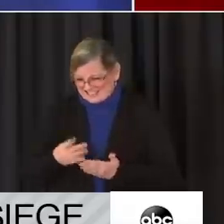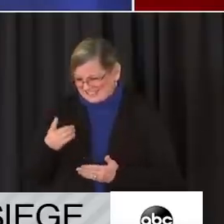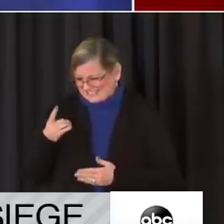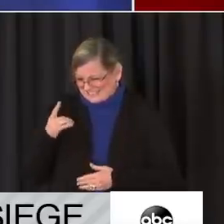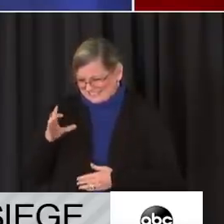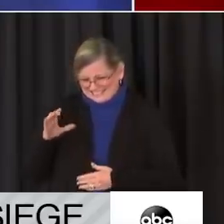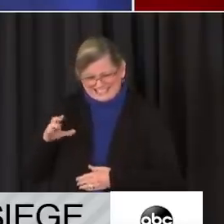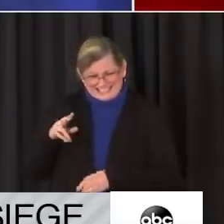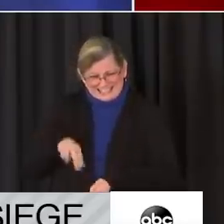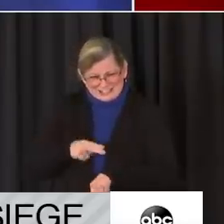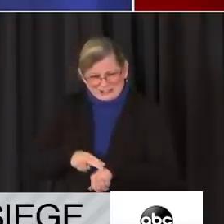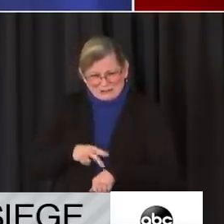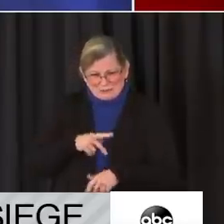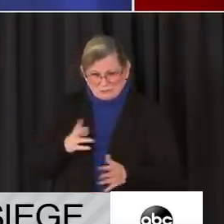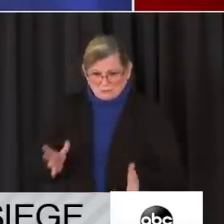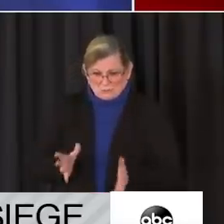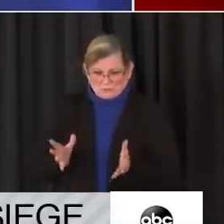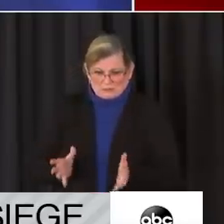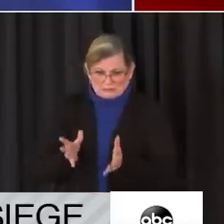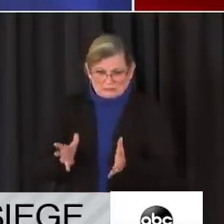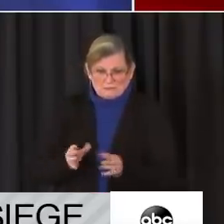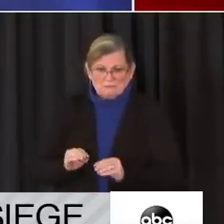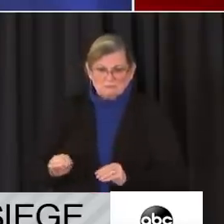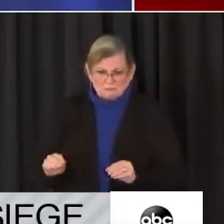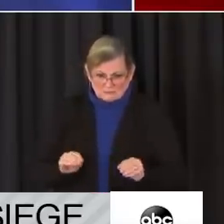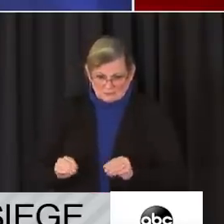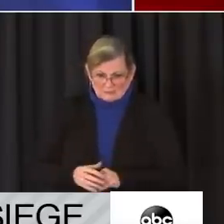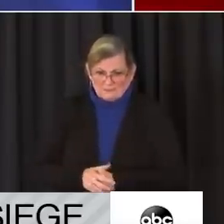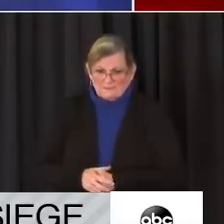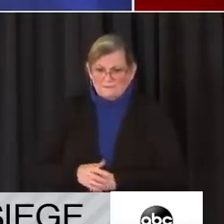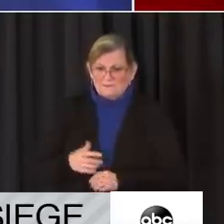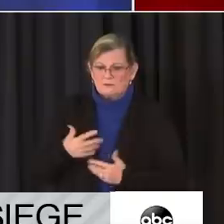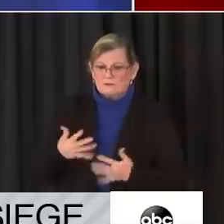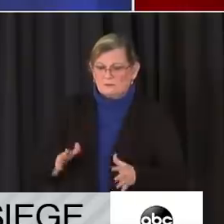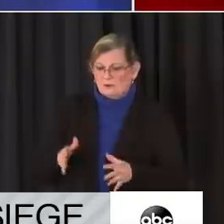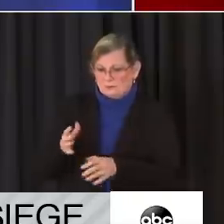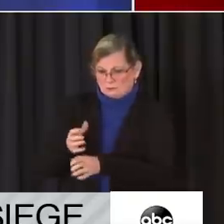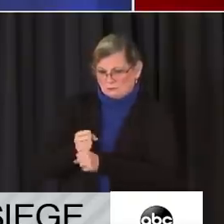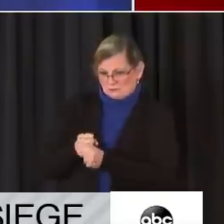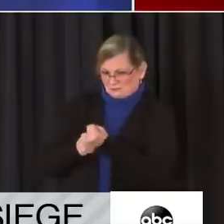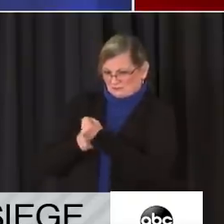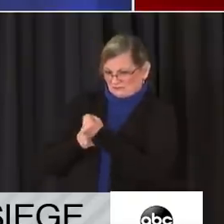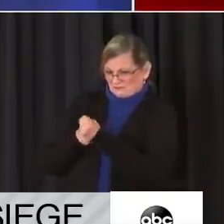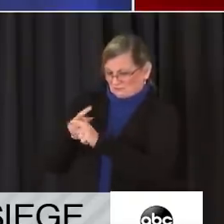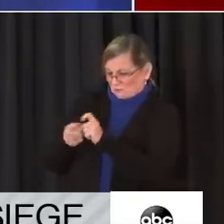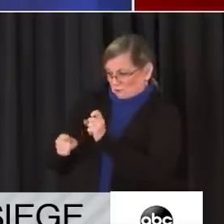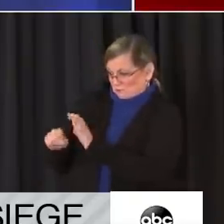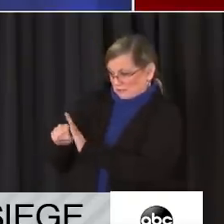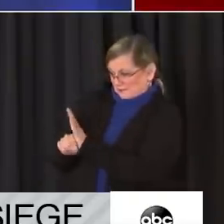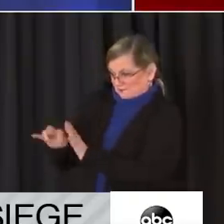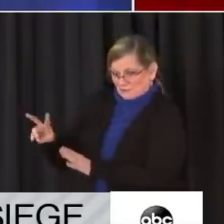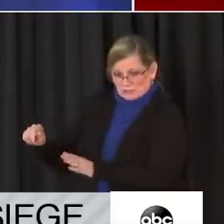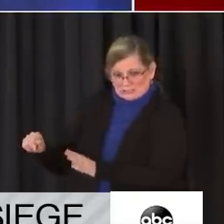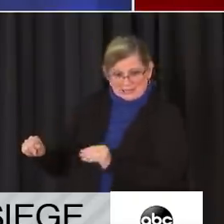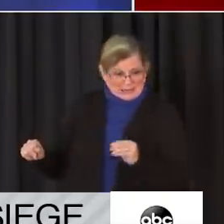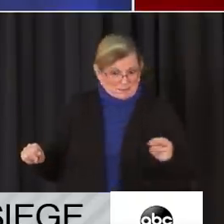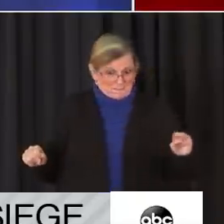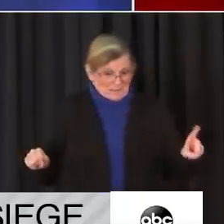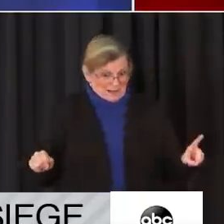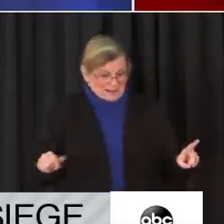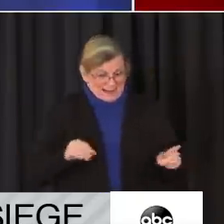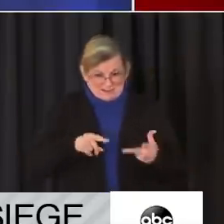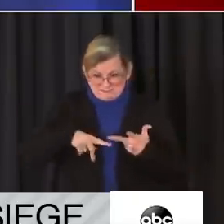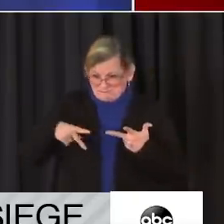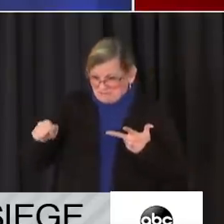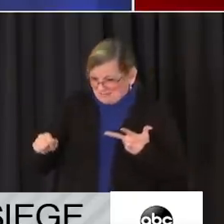National Guard has been mobilized. We have also received the support from the state of Virginia, Maryland, Pennsylvania, New